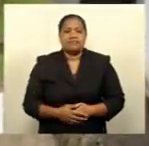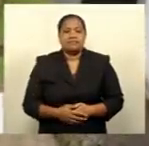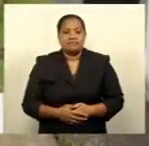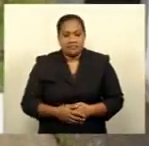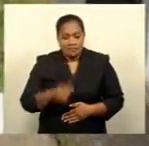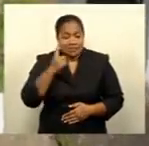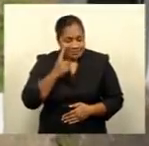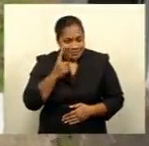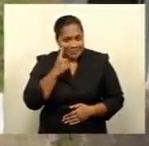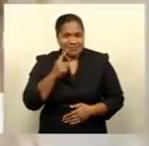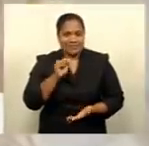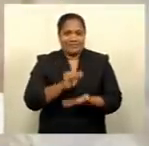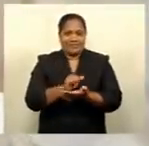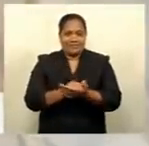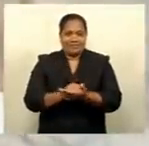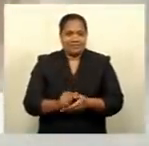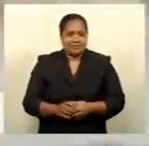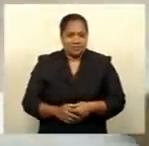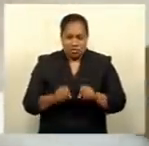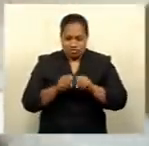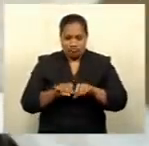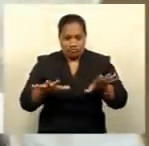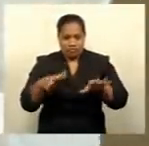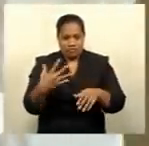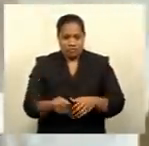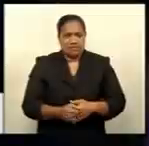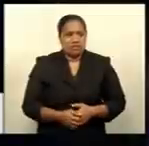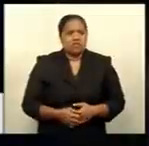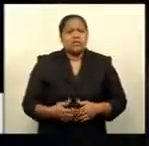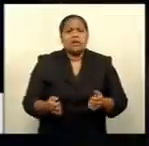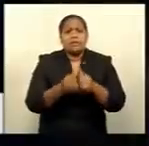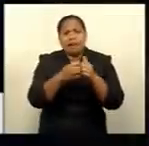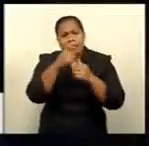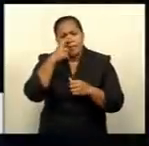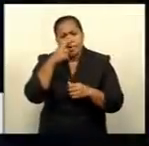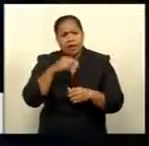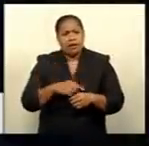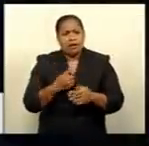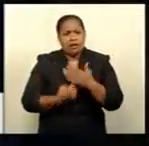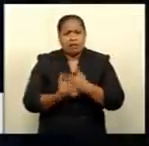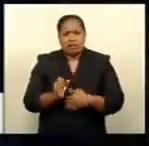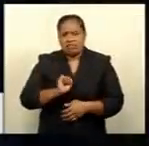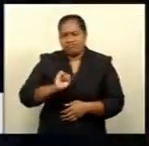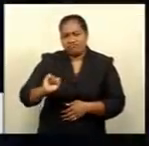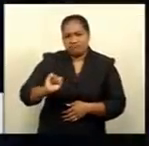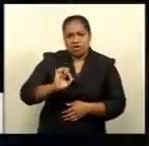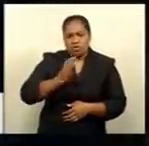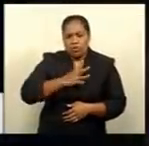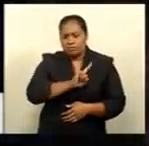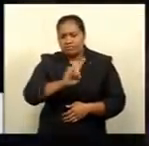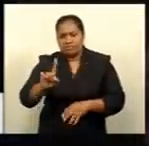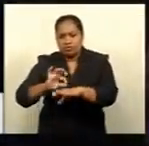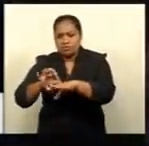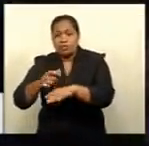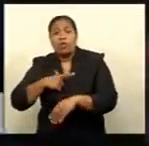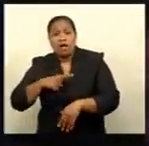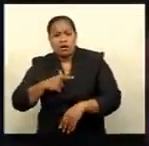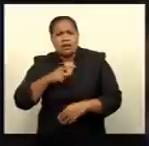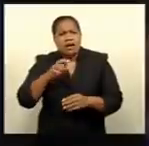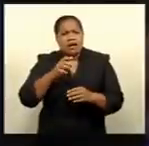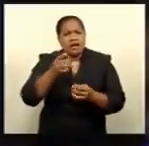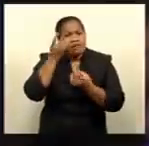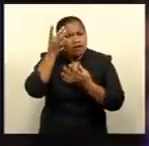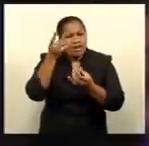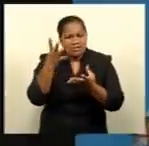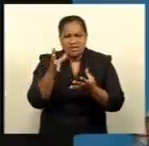Dr. Fong adds an internal audit of deaths indicate many people did not want to seek medical help because of misinformation. It